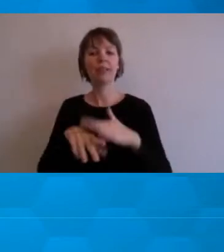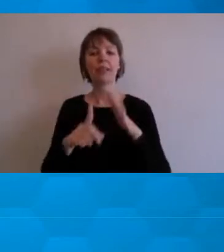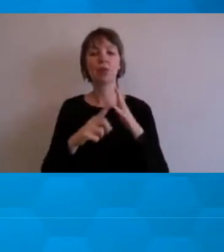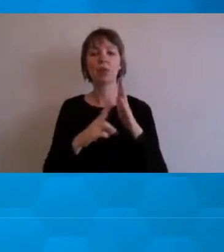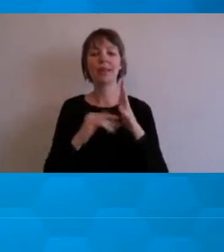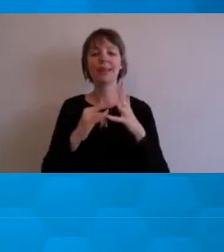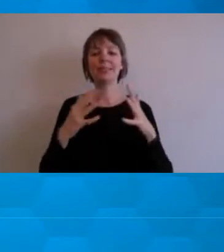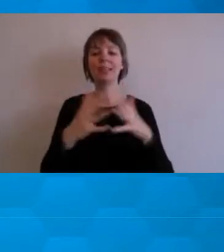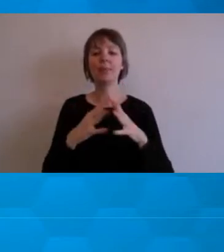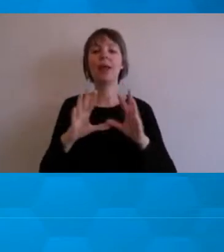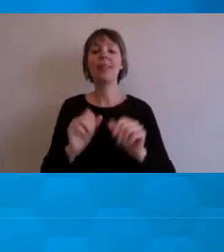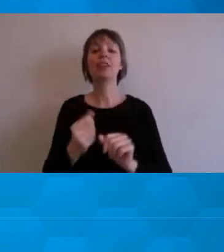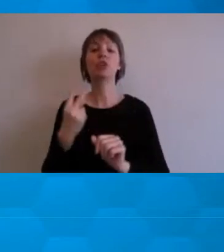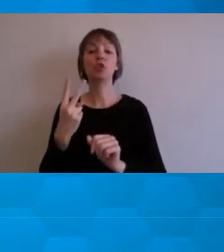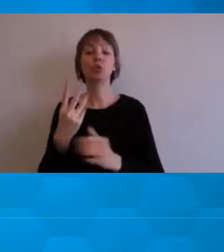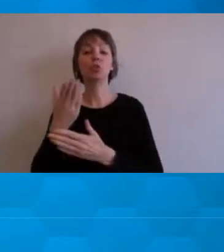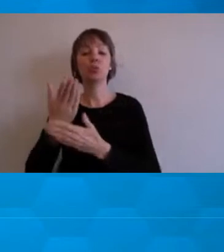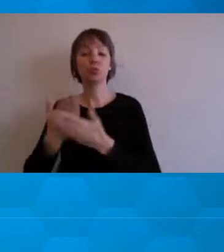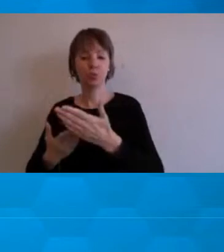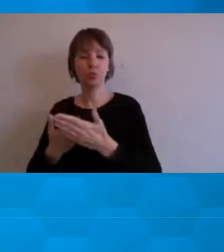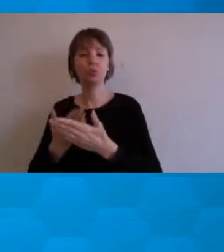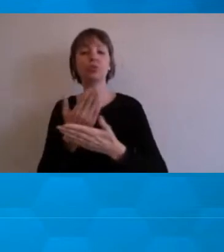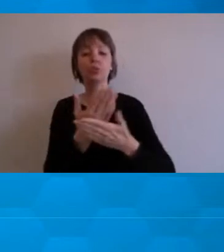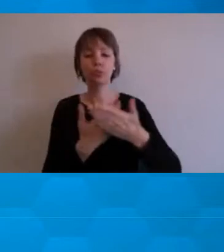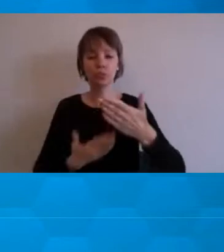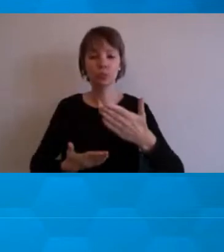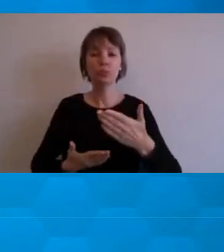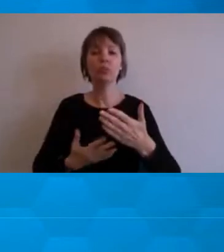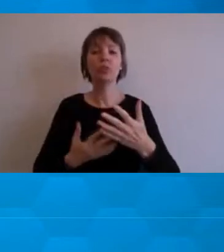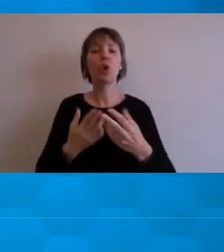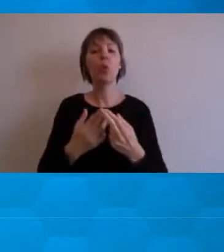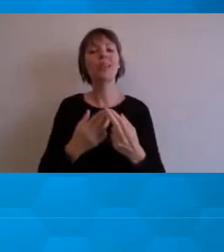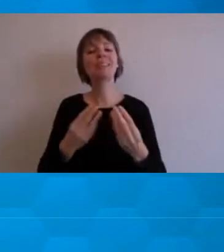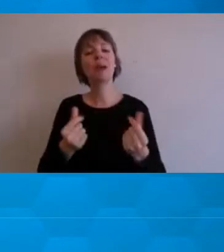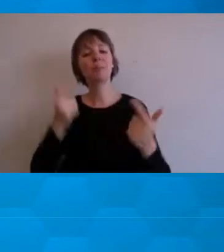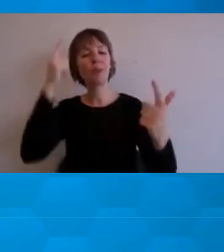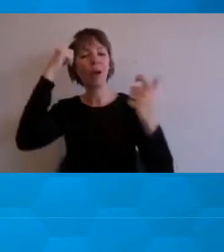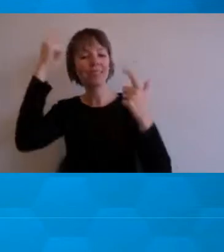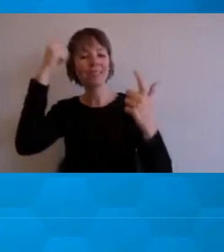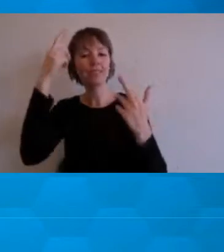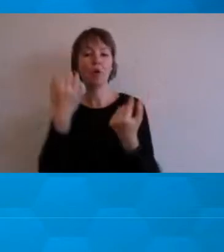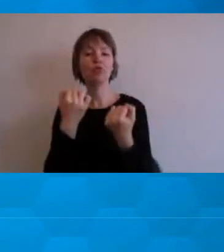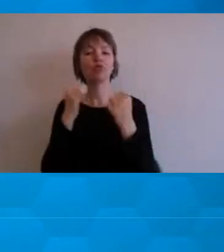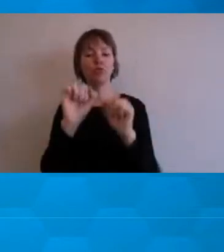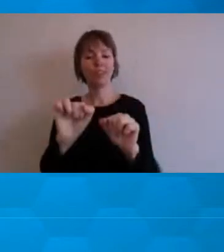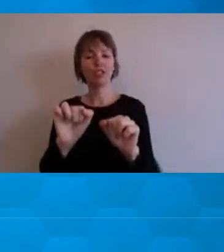studies or two diagnoses with suggested strategies that are accessible for us all.